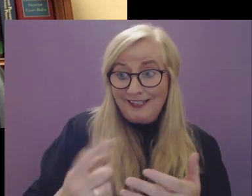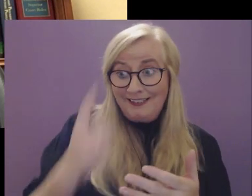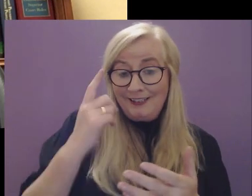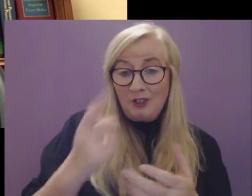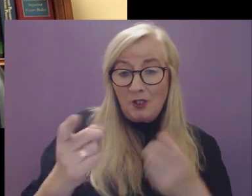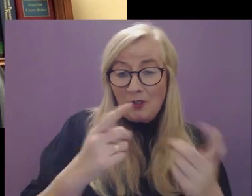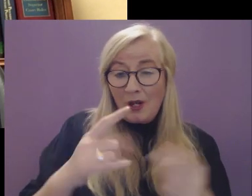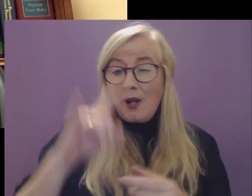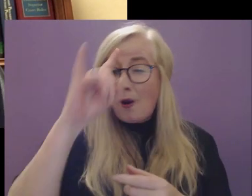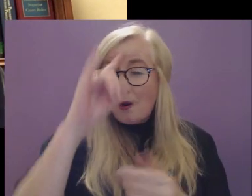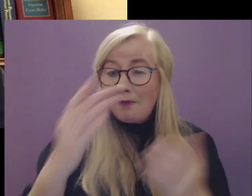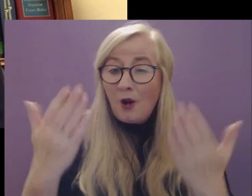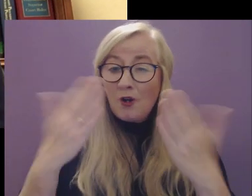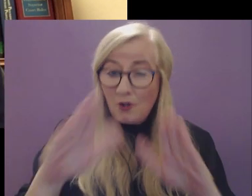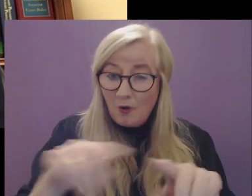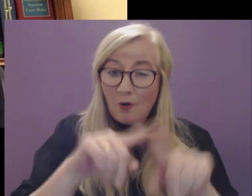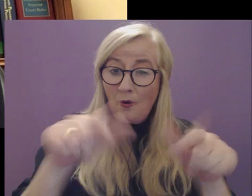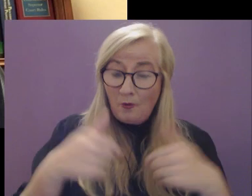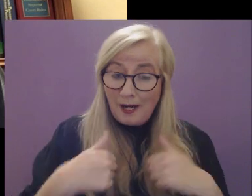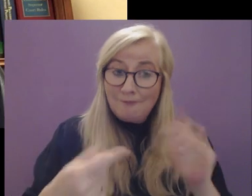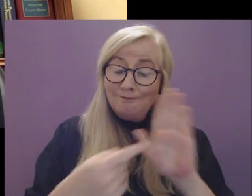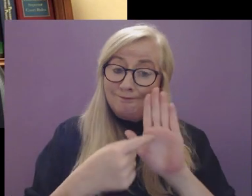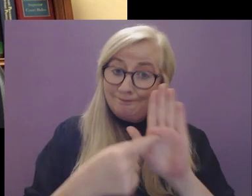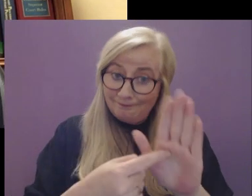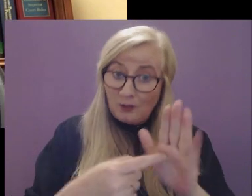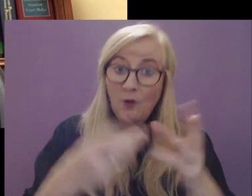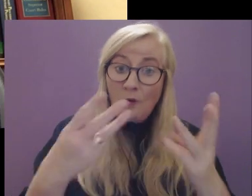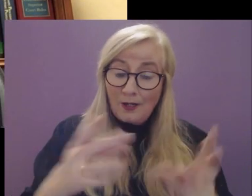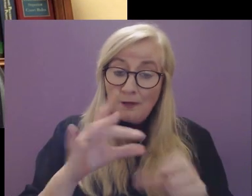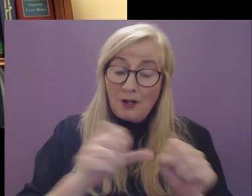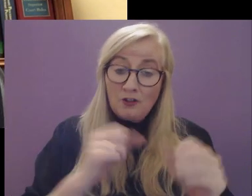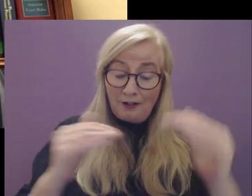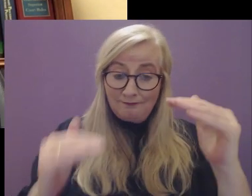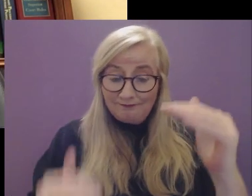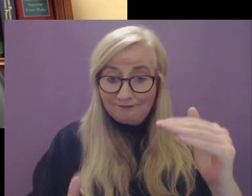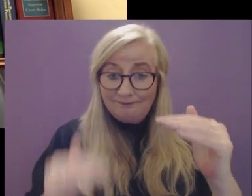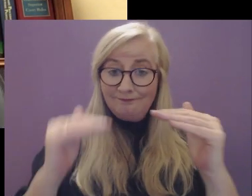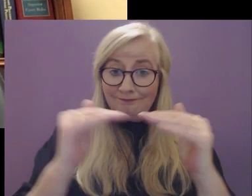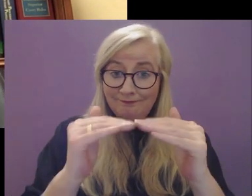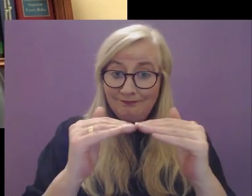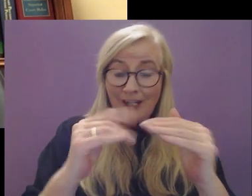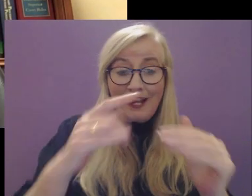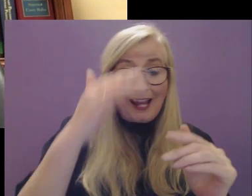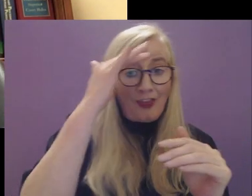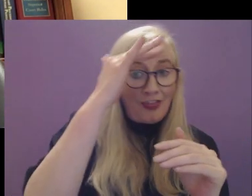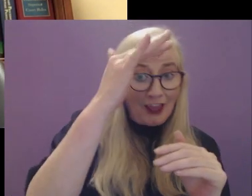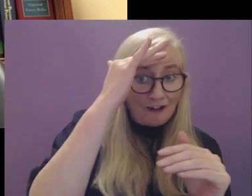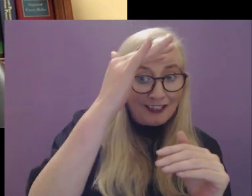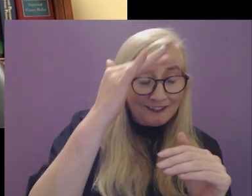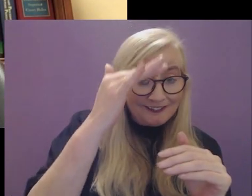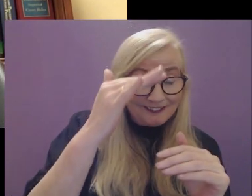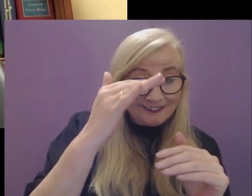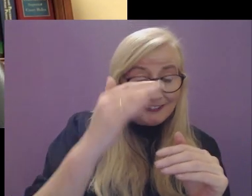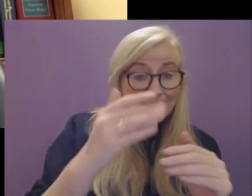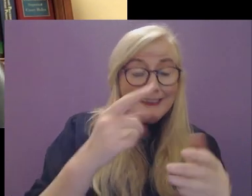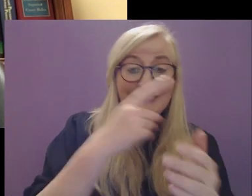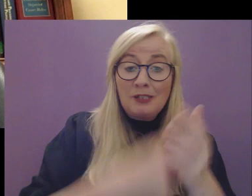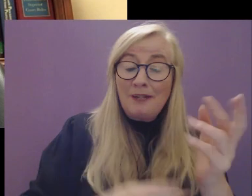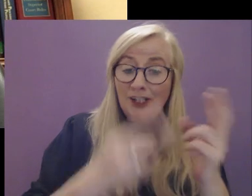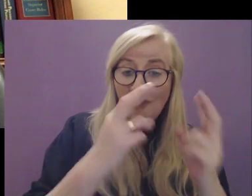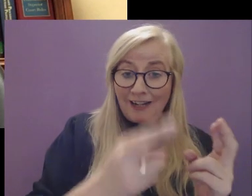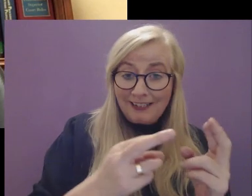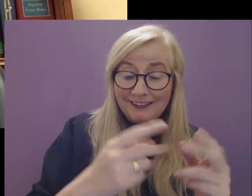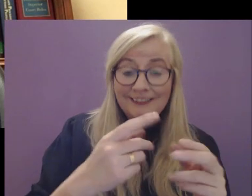taken and which I hope will show how committed we are to bridging the gap between the theoretical foundation of disability